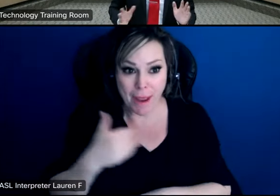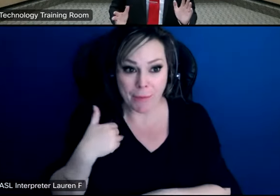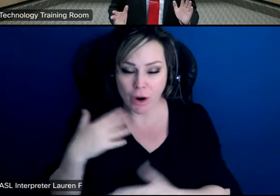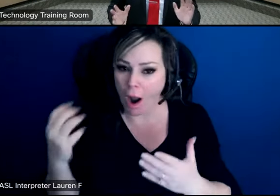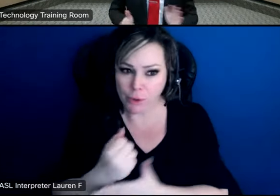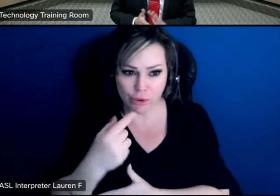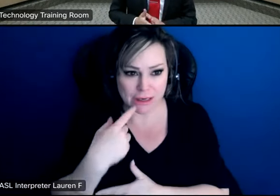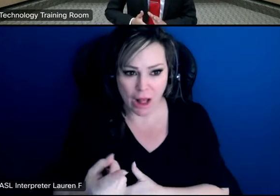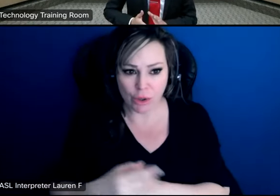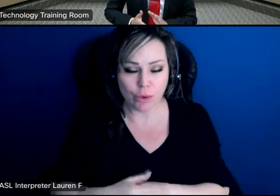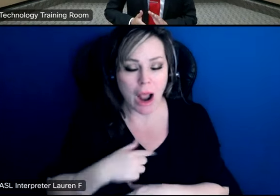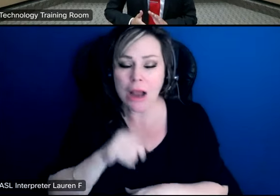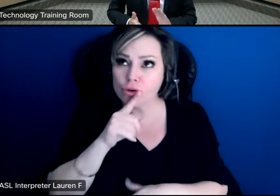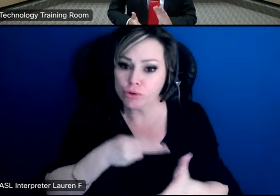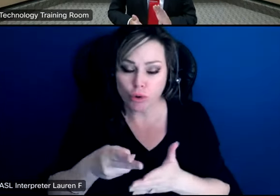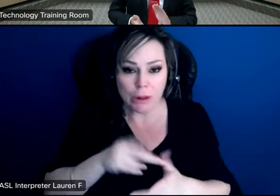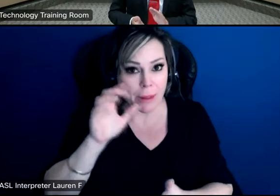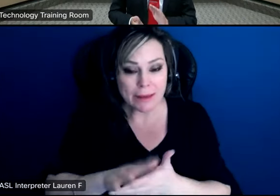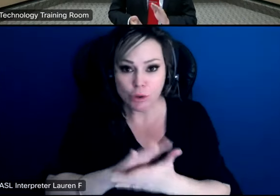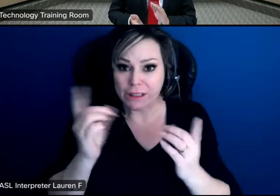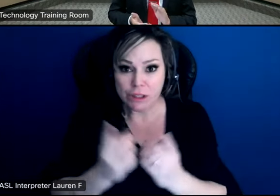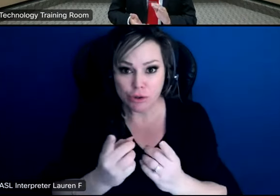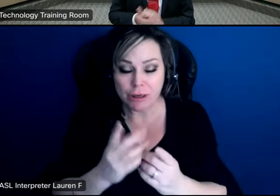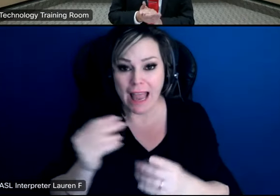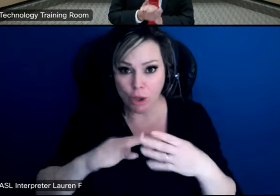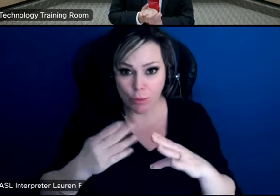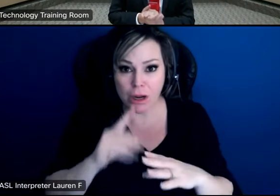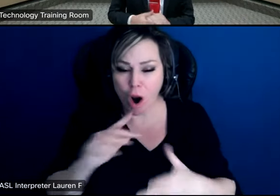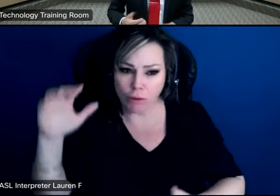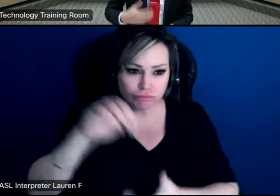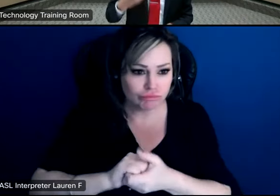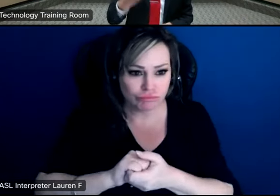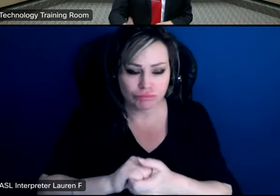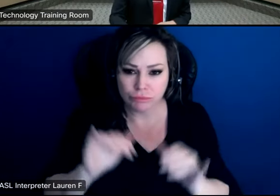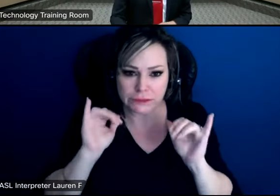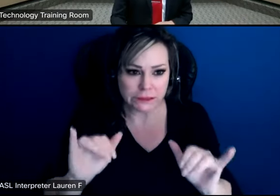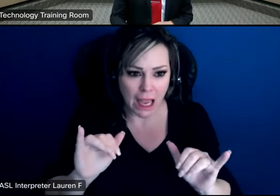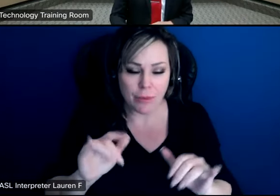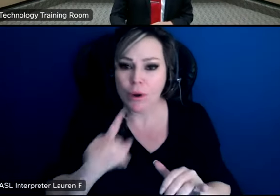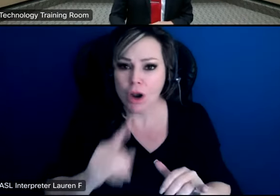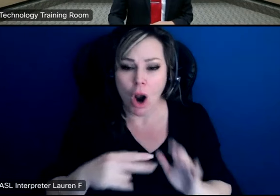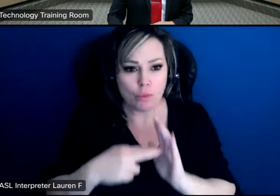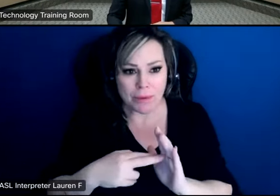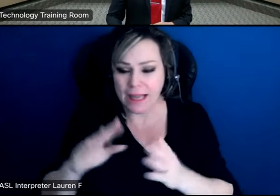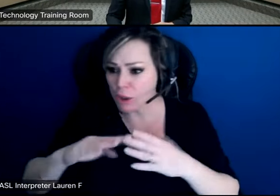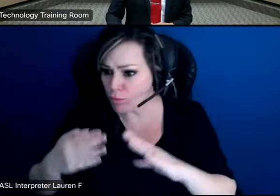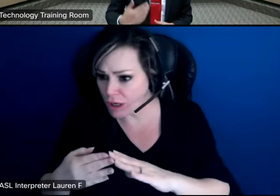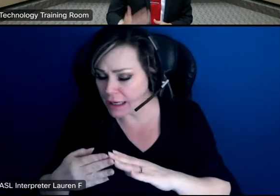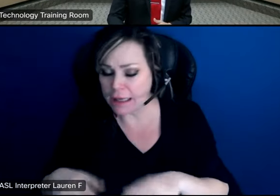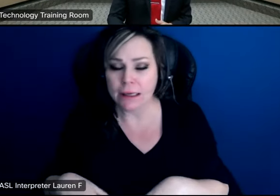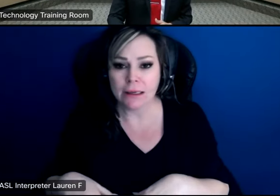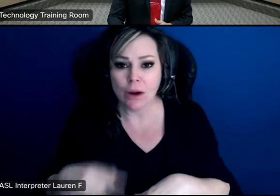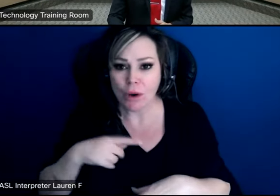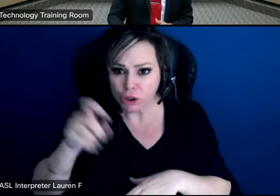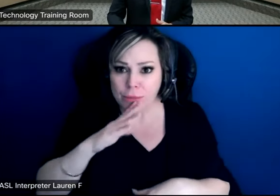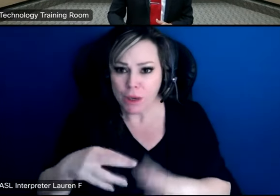i truly believe that school districts and community are are one in the same we're a reflection of the community and we should